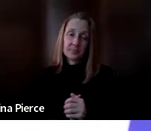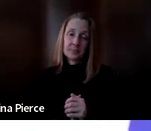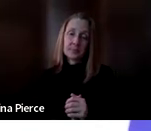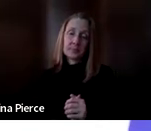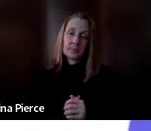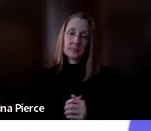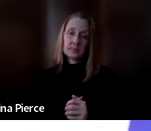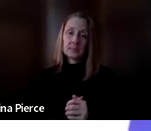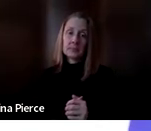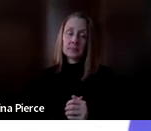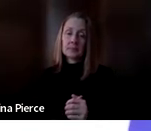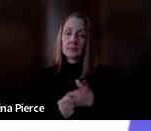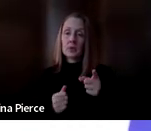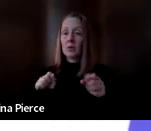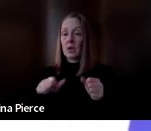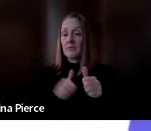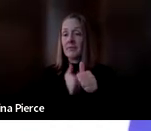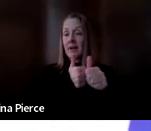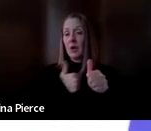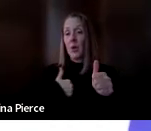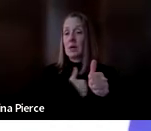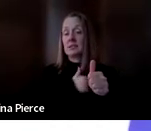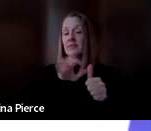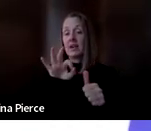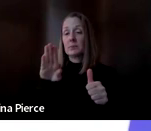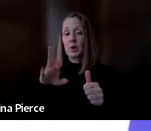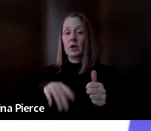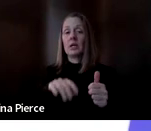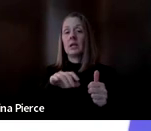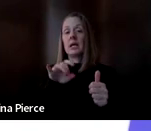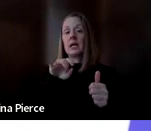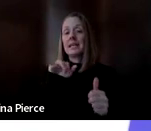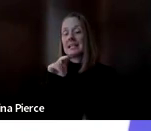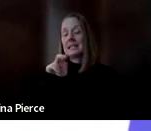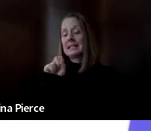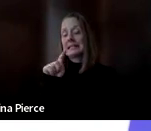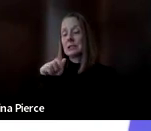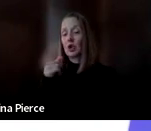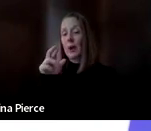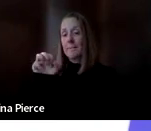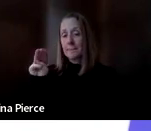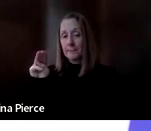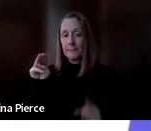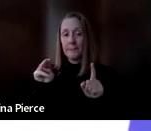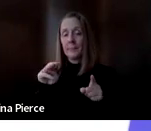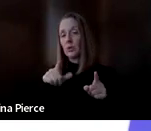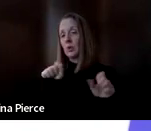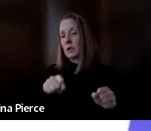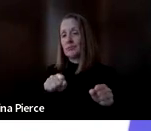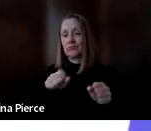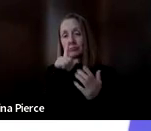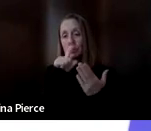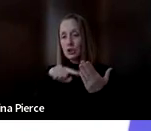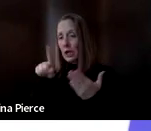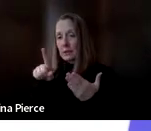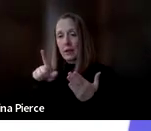Feel free to follow us on Facebook, on Instagram. That YouTube channel has all those recordings. You can check out all the information on the website whenever it's